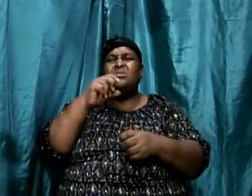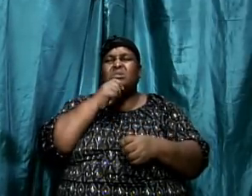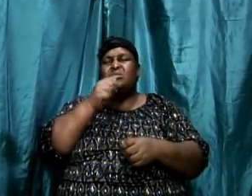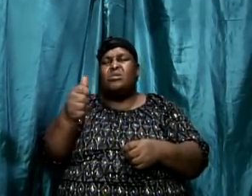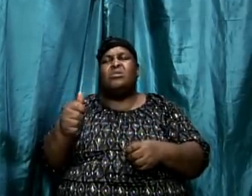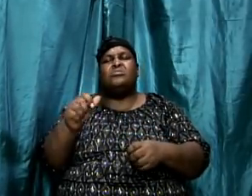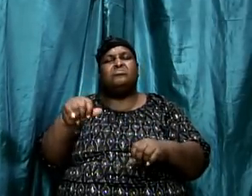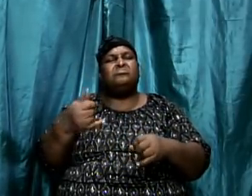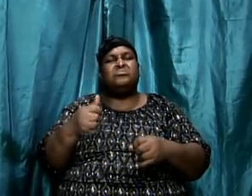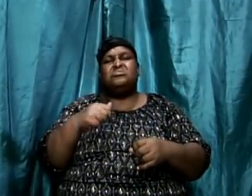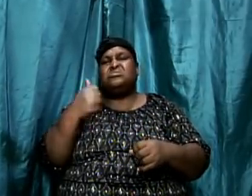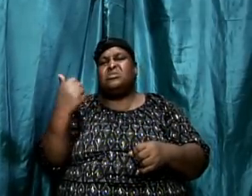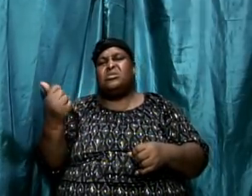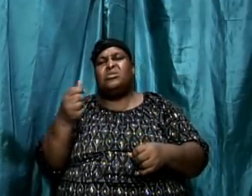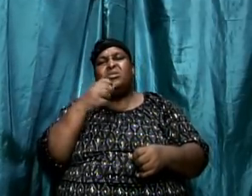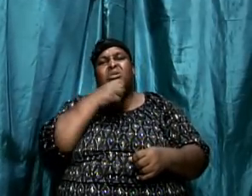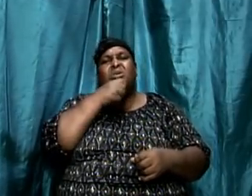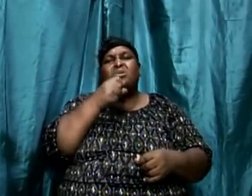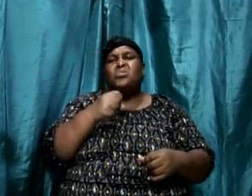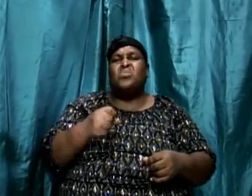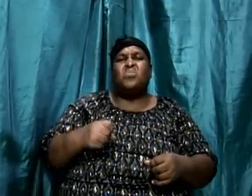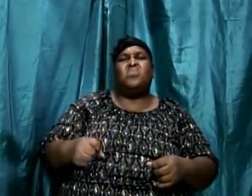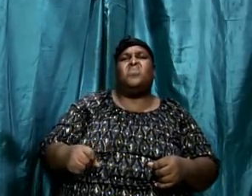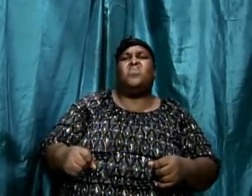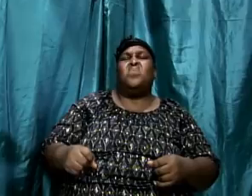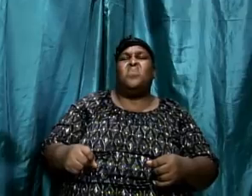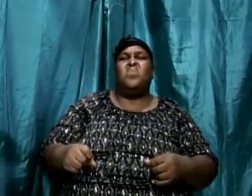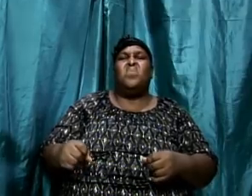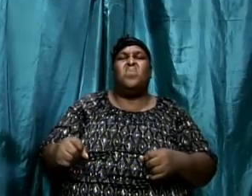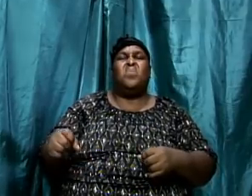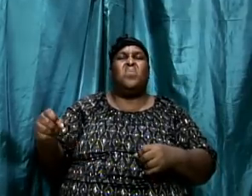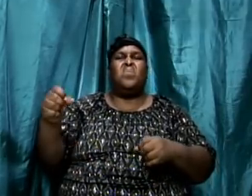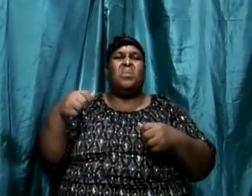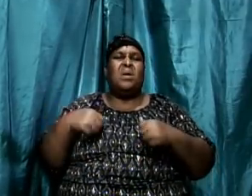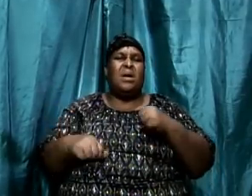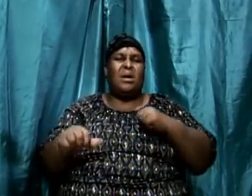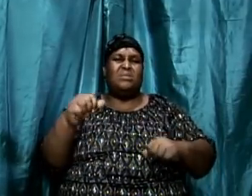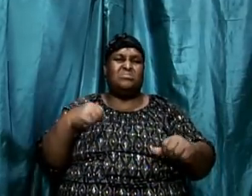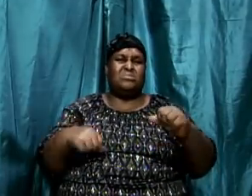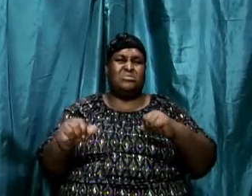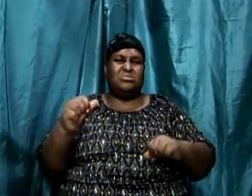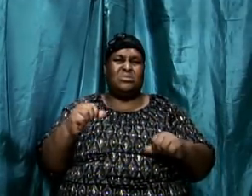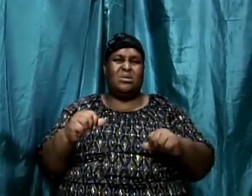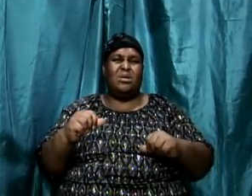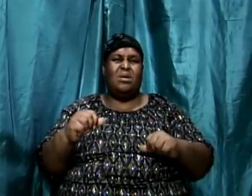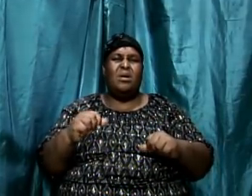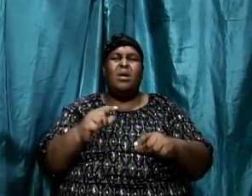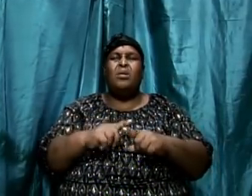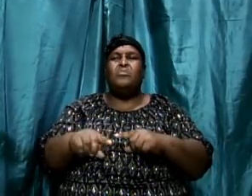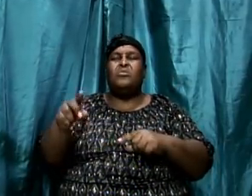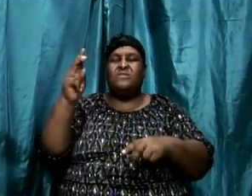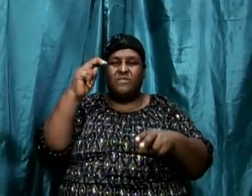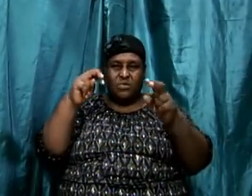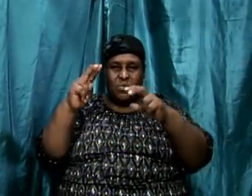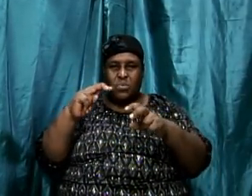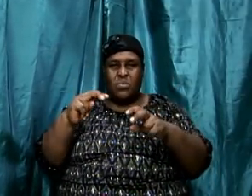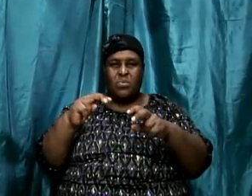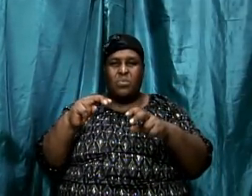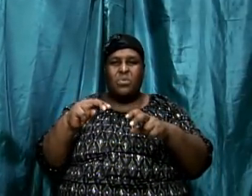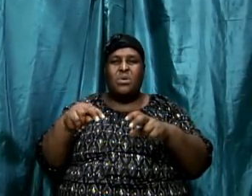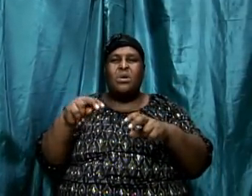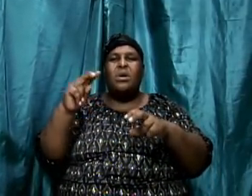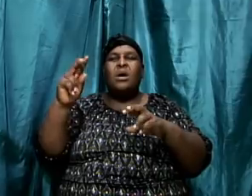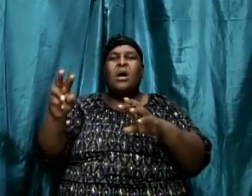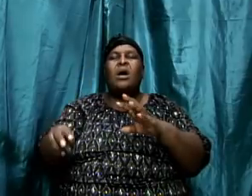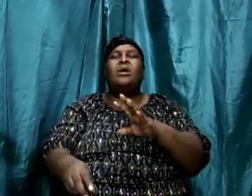aim. But it is done with the view to become receptive and to become reproductive.